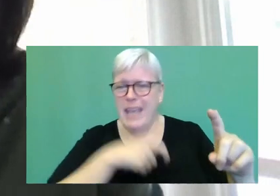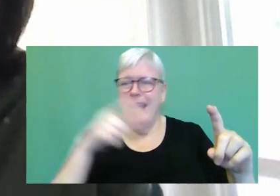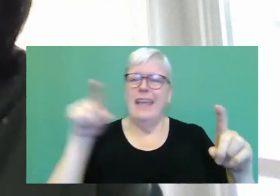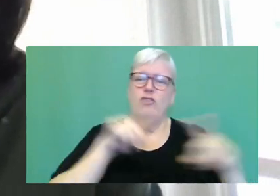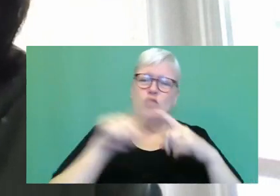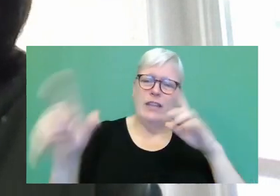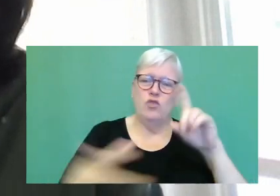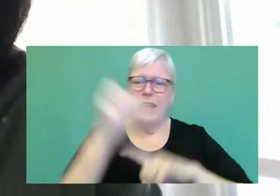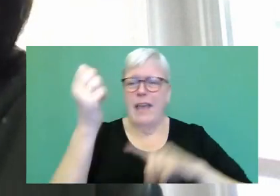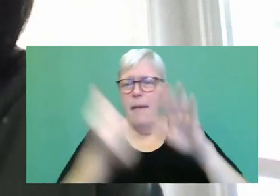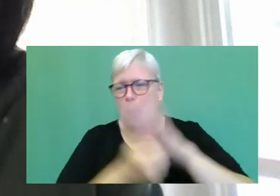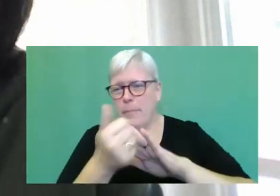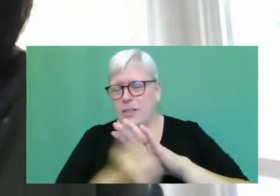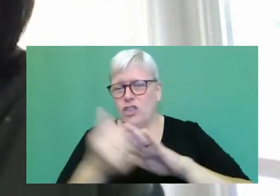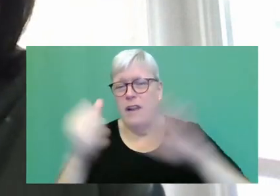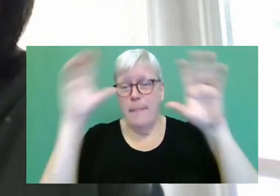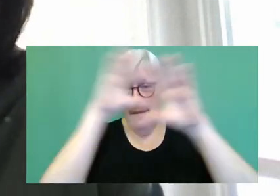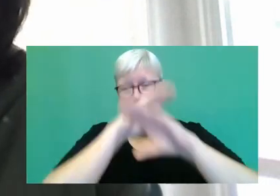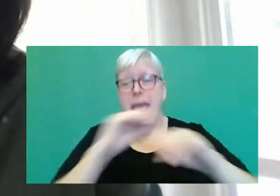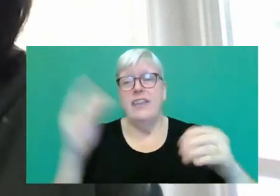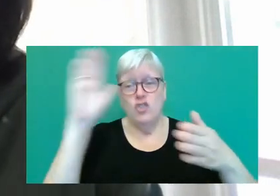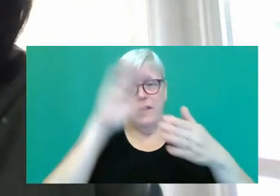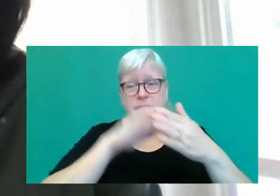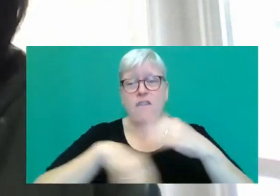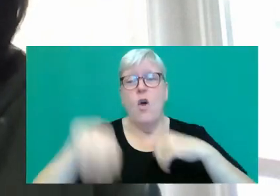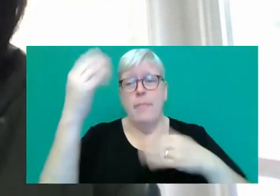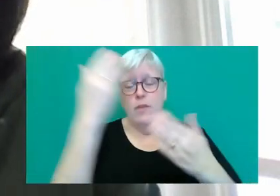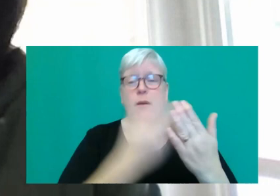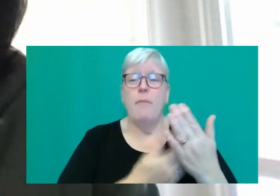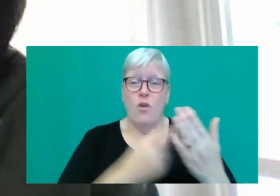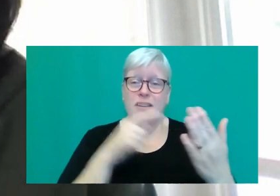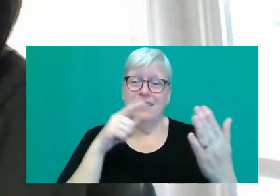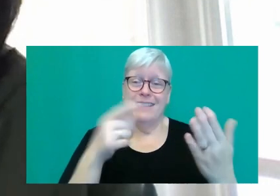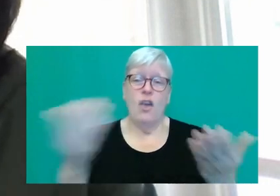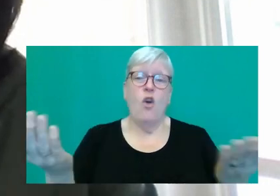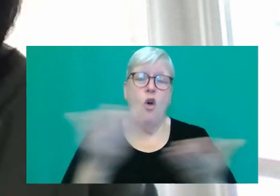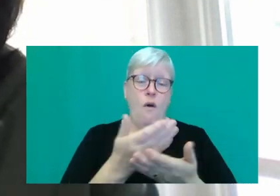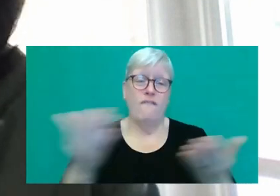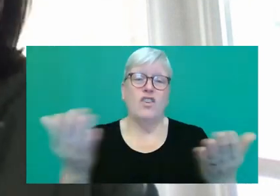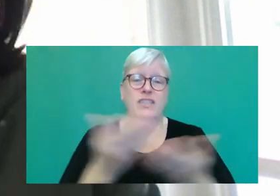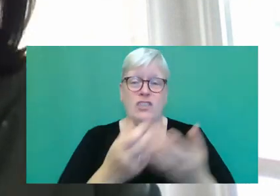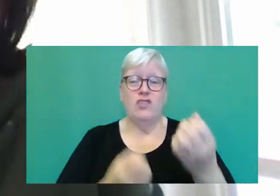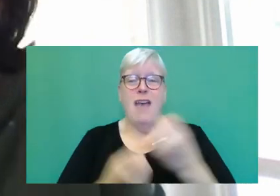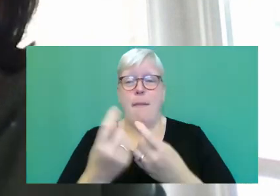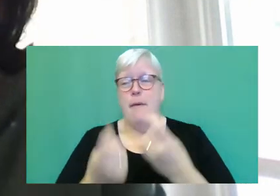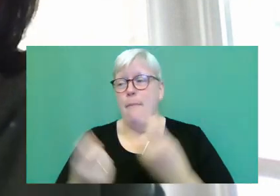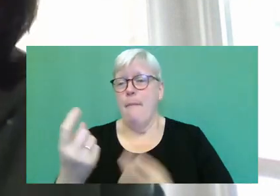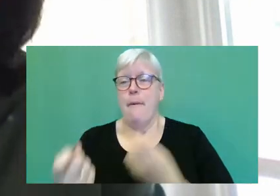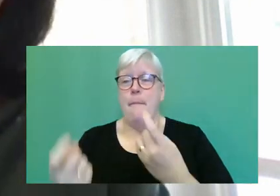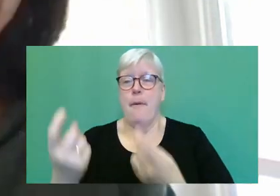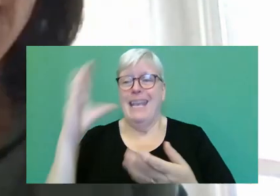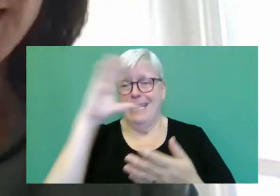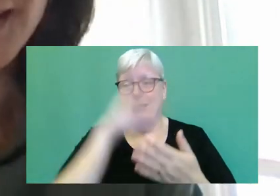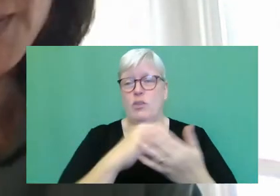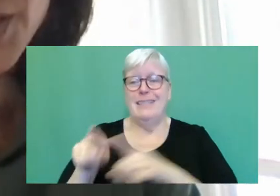message from that report, you know, that that kind of conversation was happening all the time, that kind of experience was happening all the time.